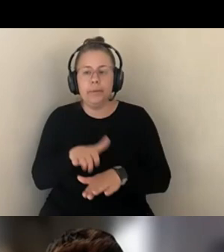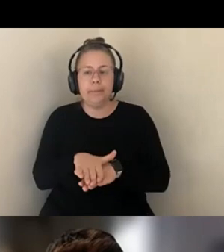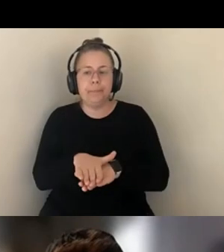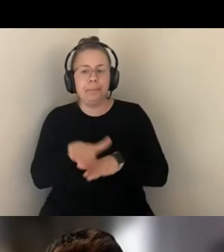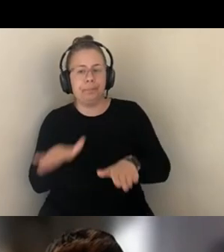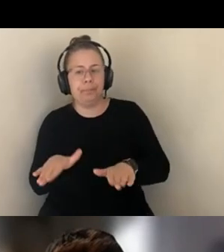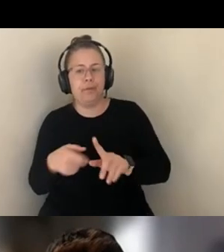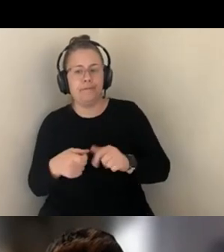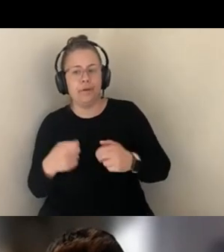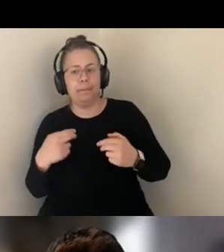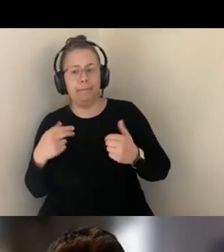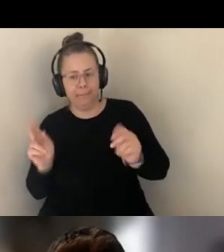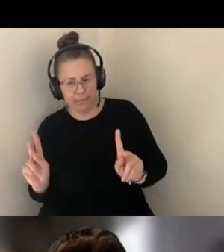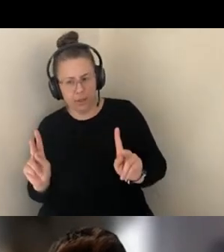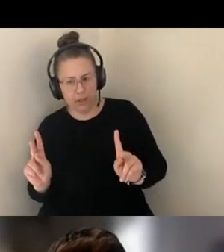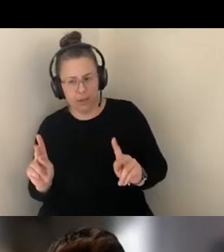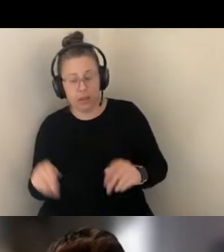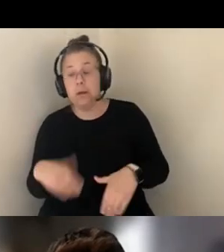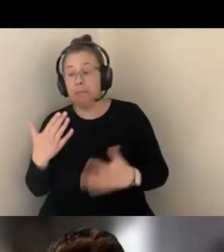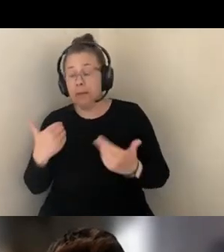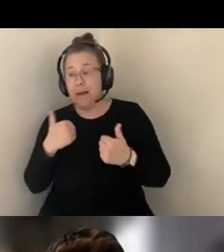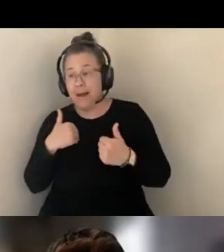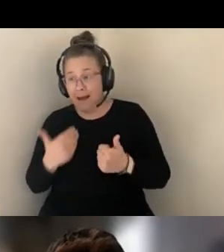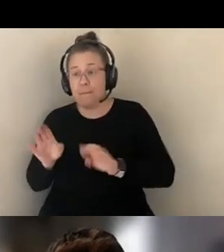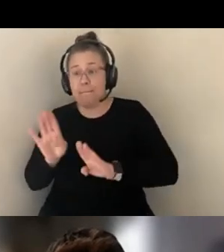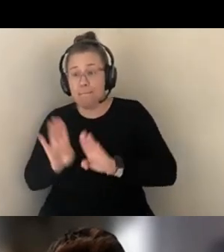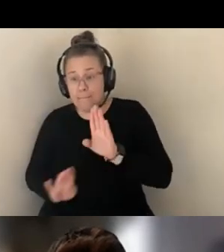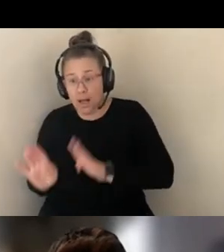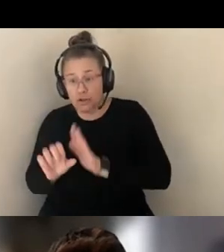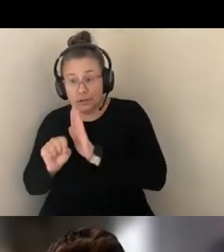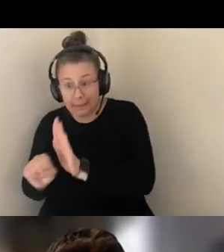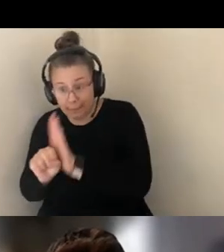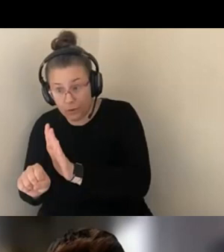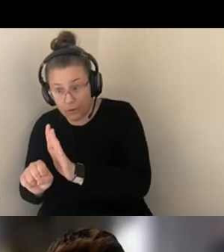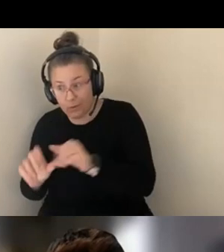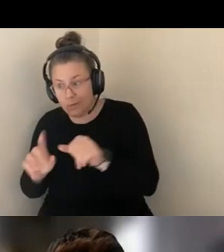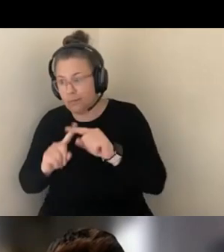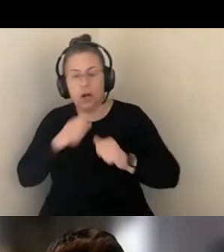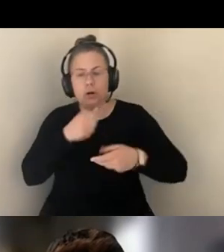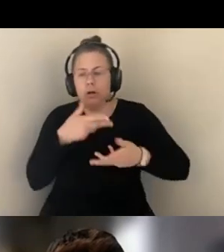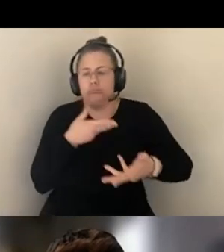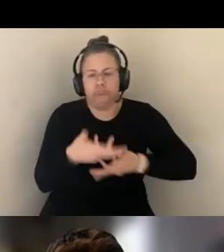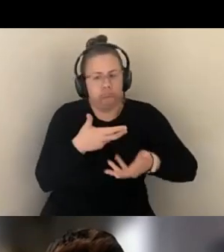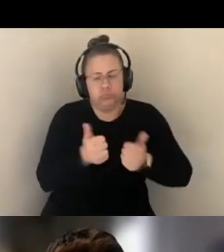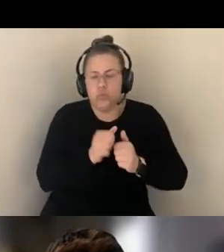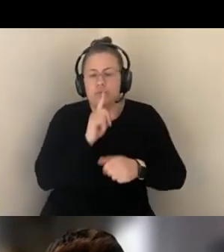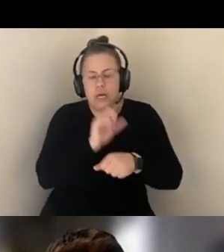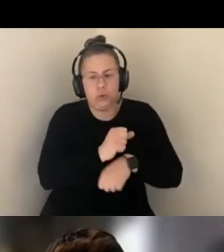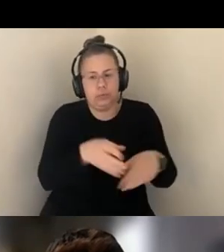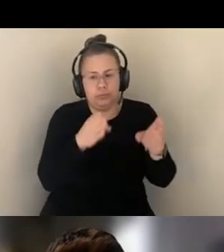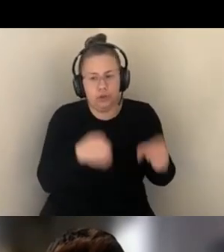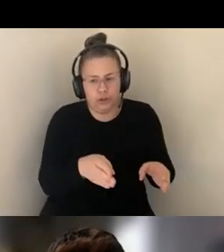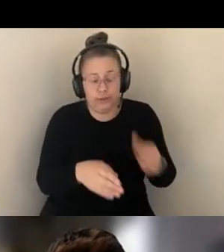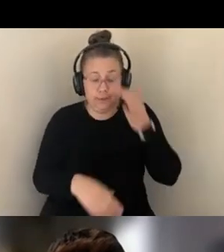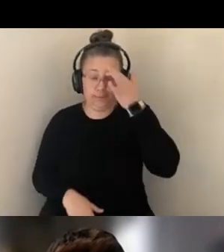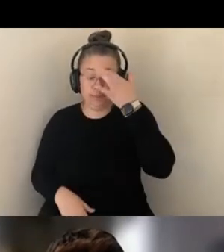YOU HAVE A SPECIMEN, BUT NOT THE PERSON. I THINK THAT REALLY SPEAKS TO THE NEED TO INVOLVE THESE COMMUNITIES, BOTH PARENTS WHO ARE DEALING WITH